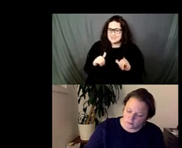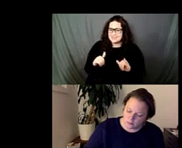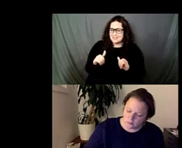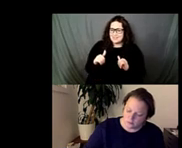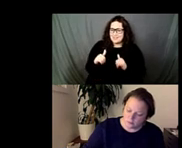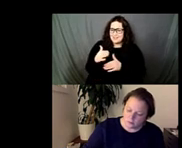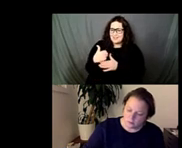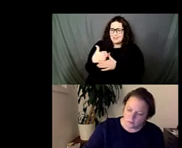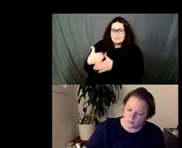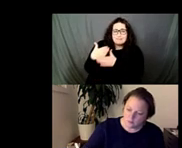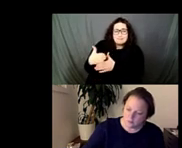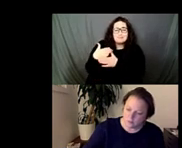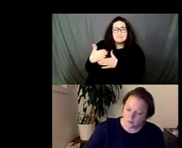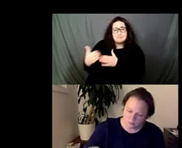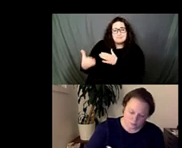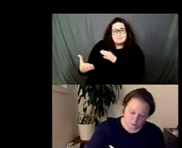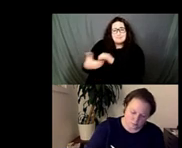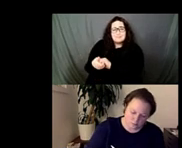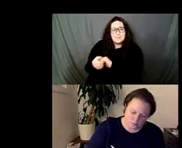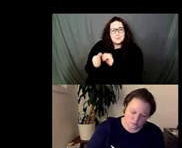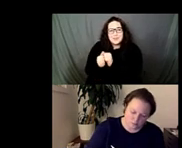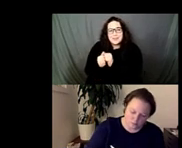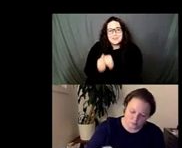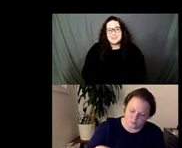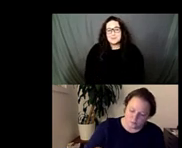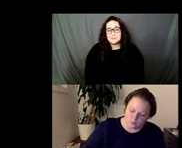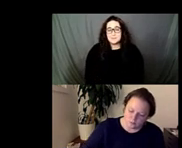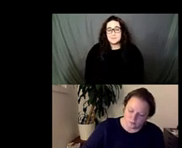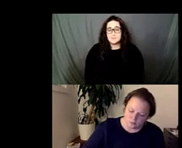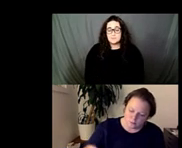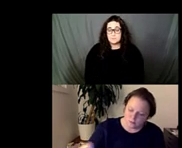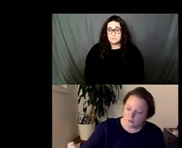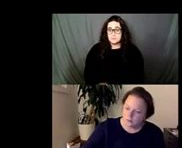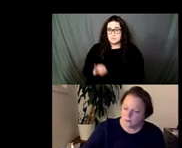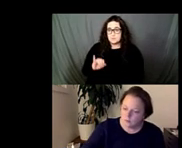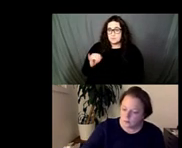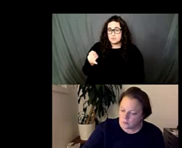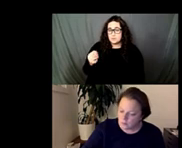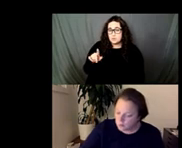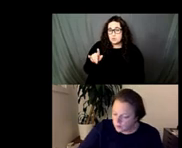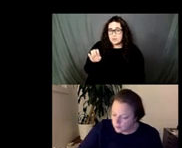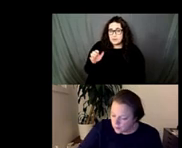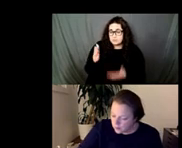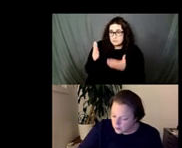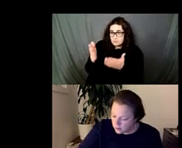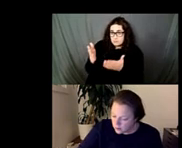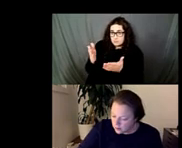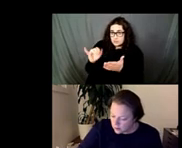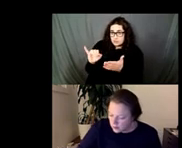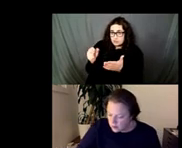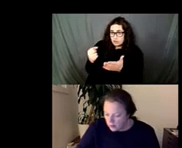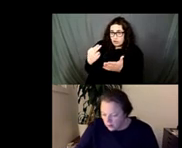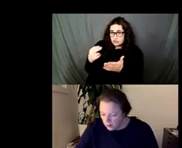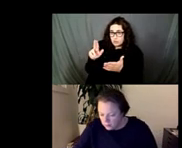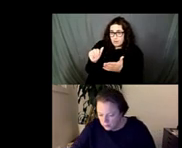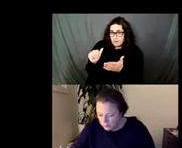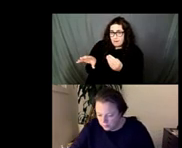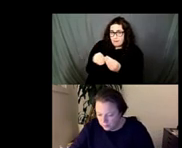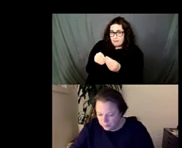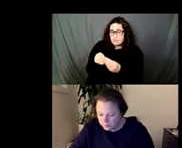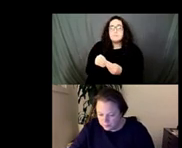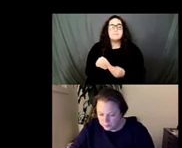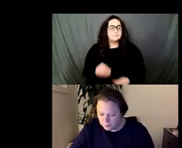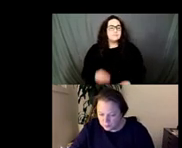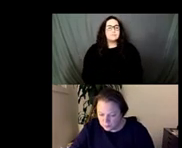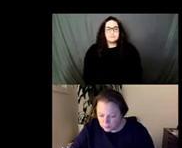joshua did you want to chime in before yeah i mean i in some ways um what i